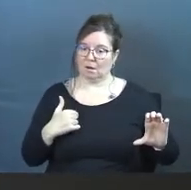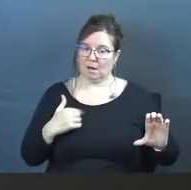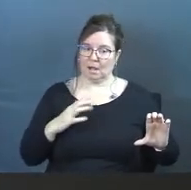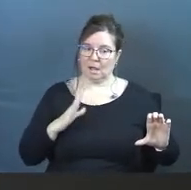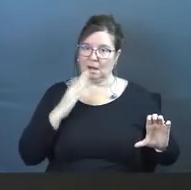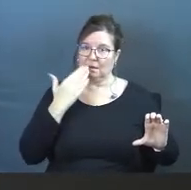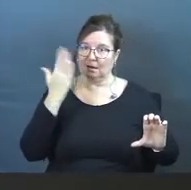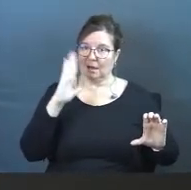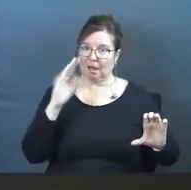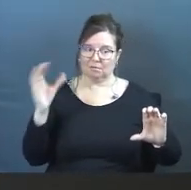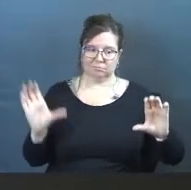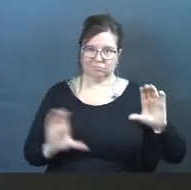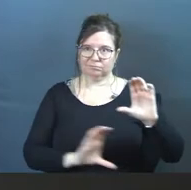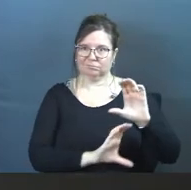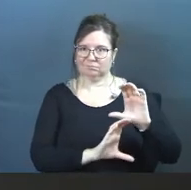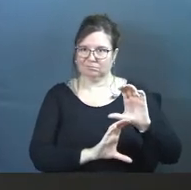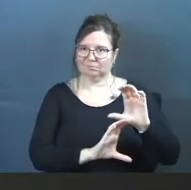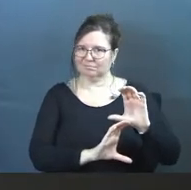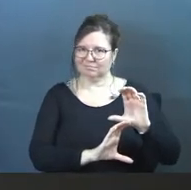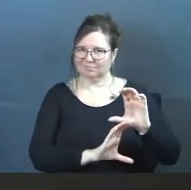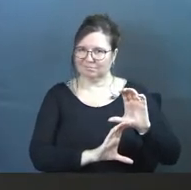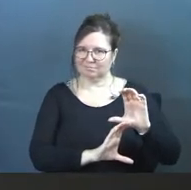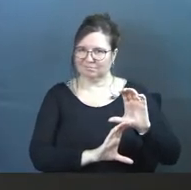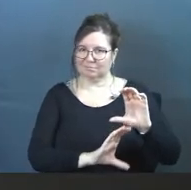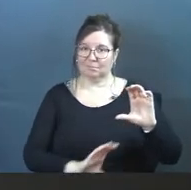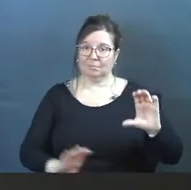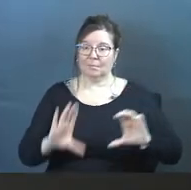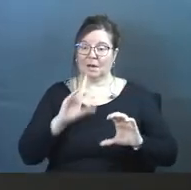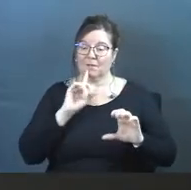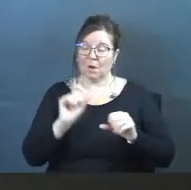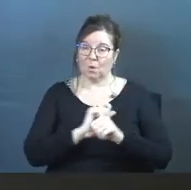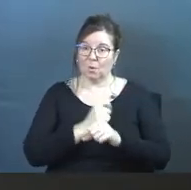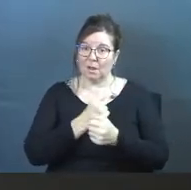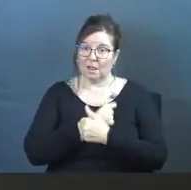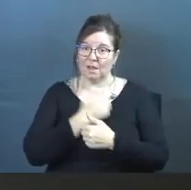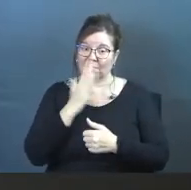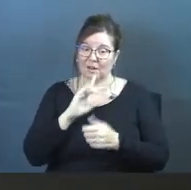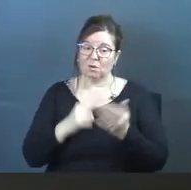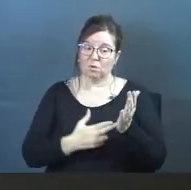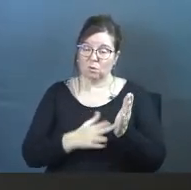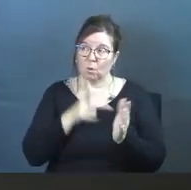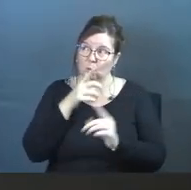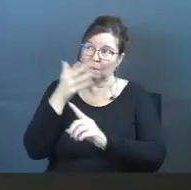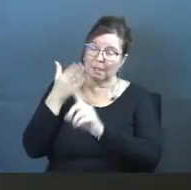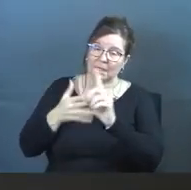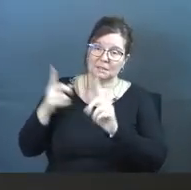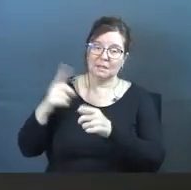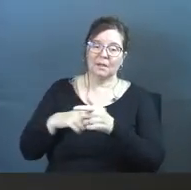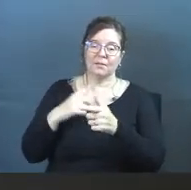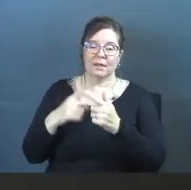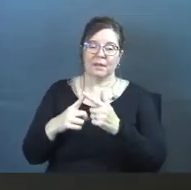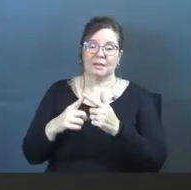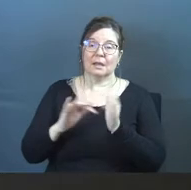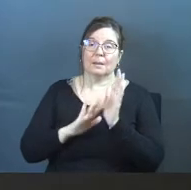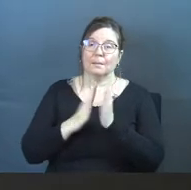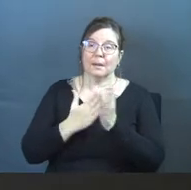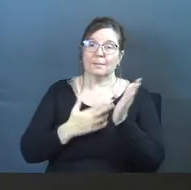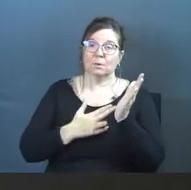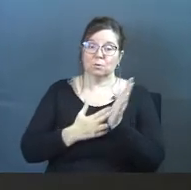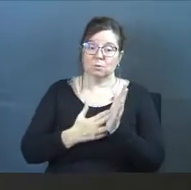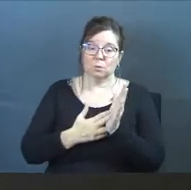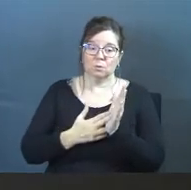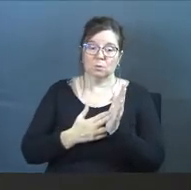and put God under my traditions. But if I really love God, and the truth of who he is, then it's biblical